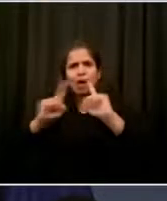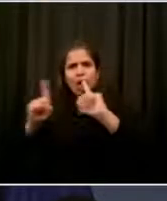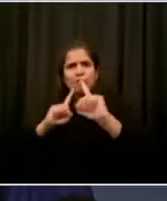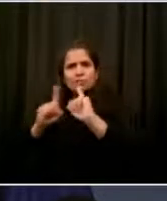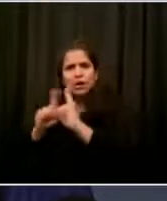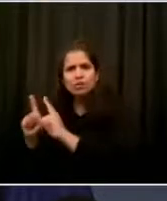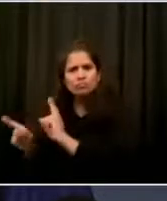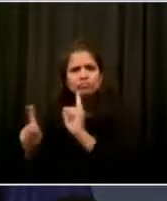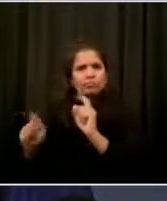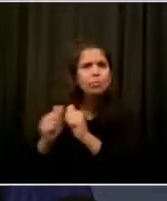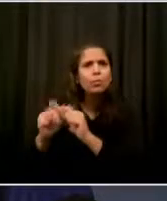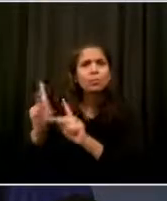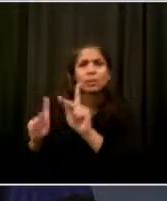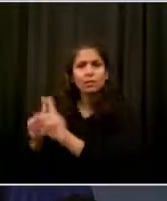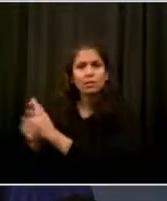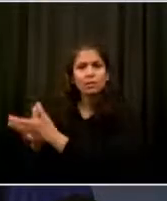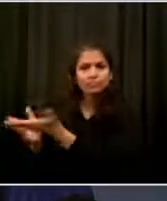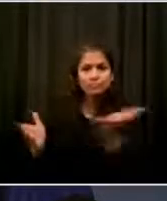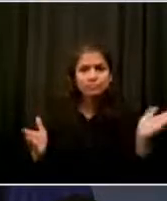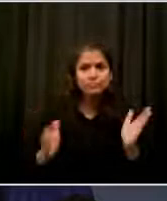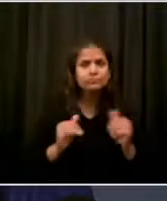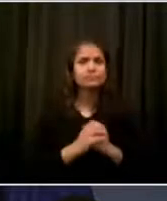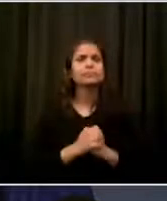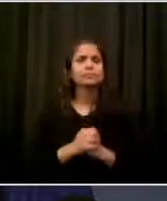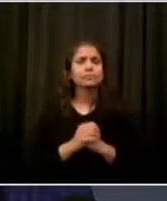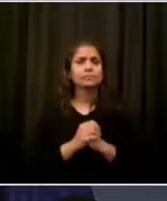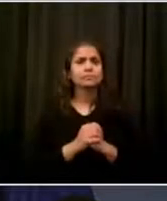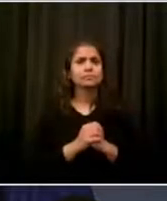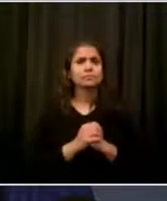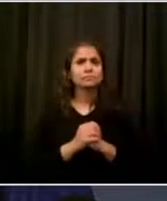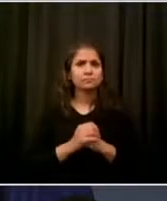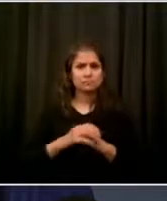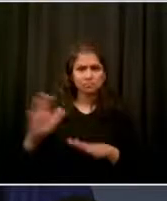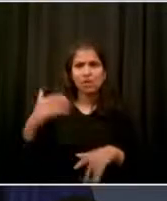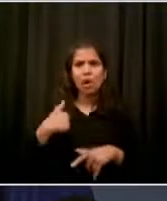these are the things that would matter and we will start working on them one by one.